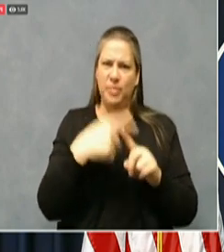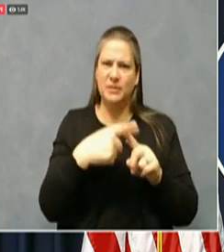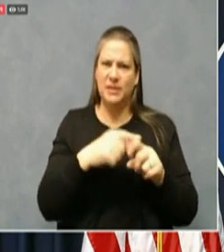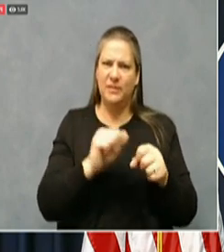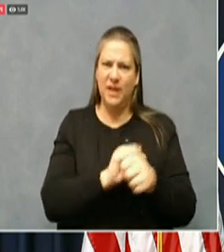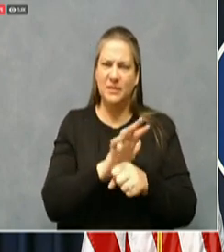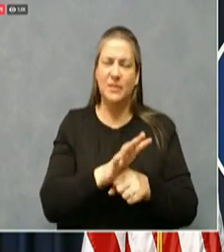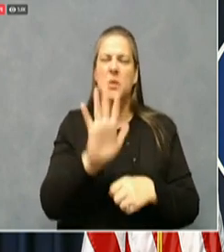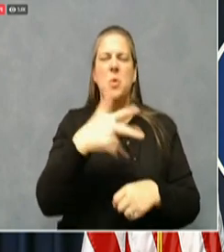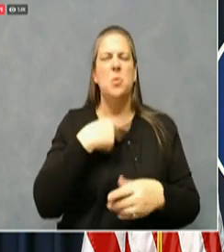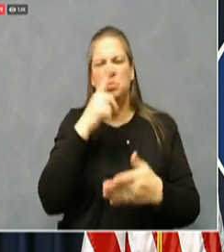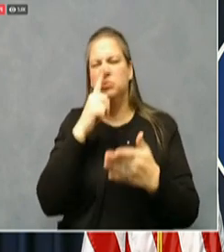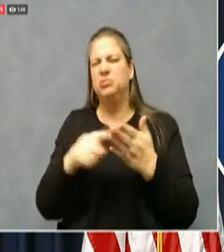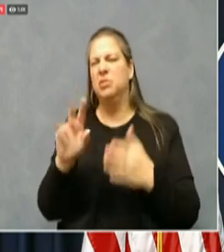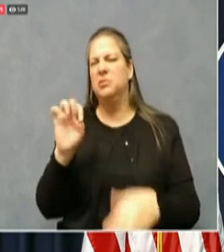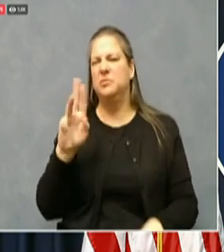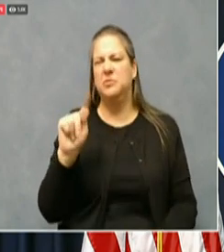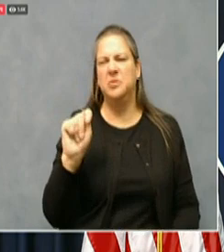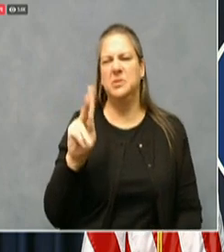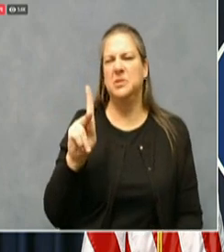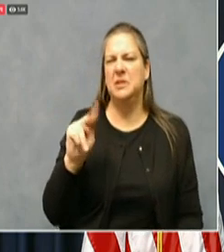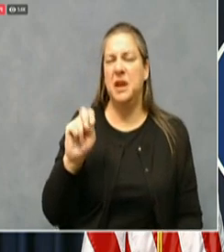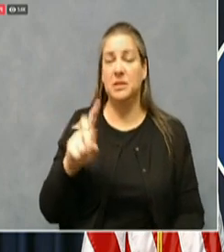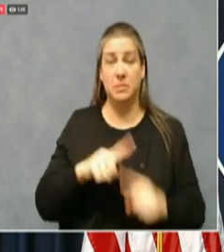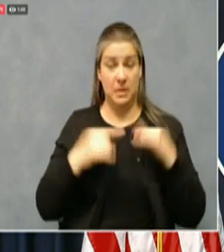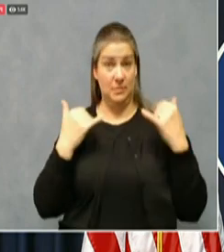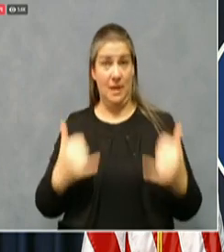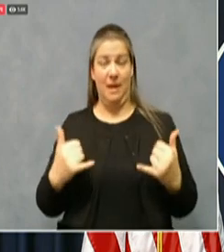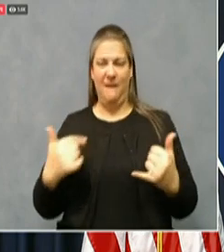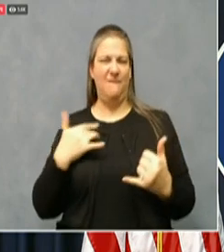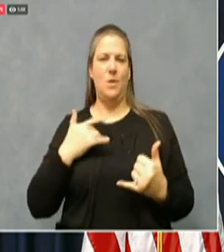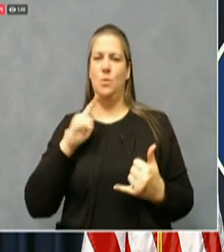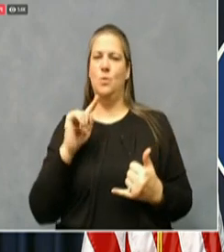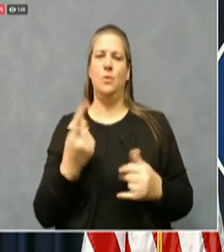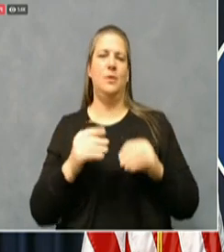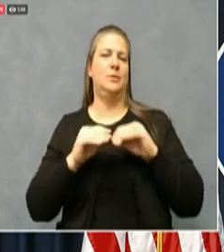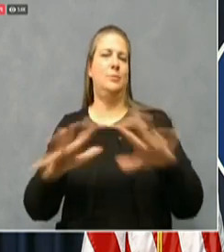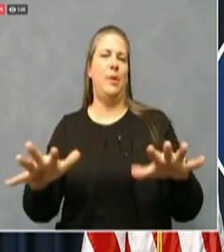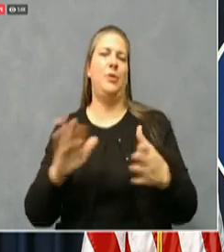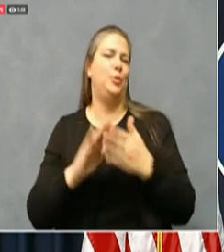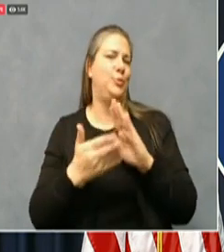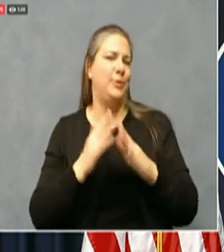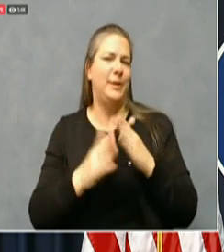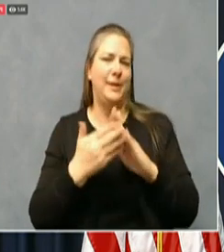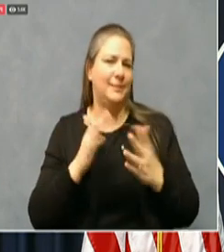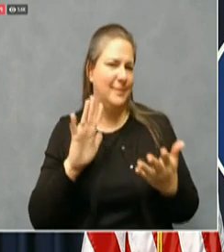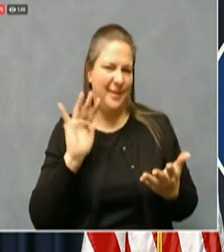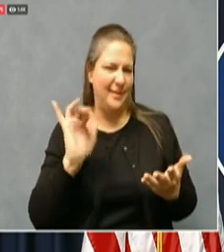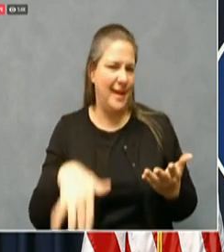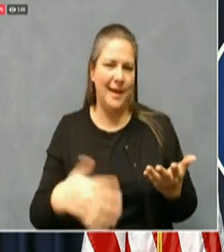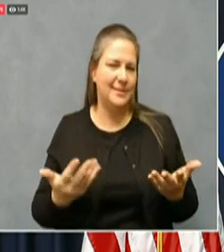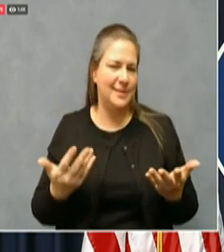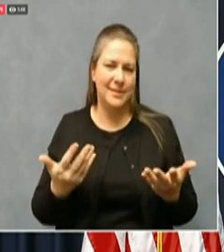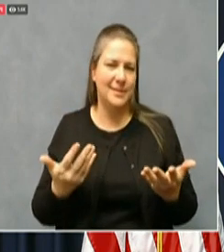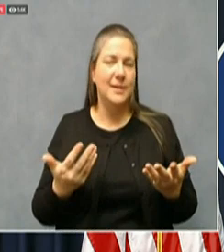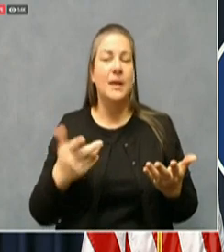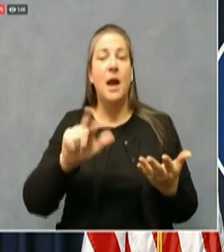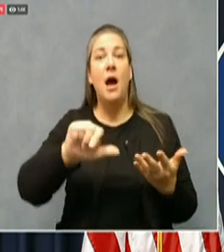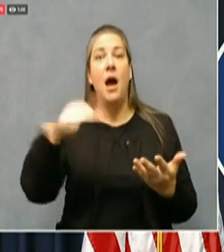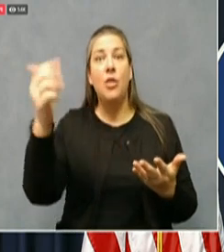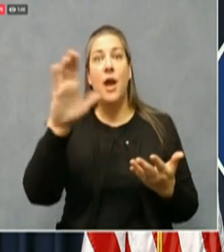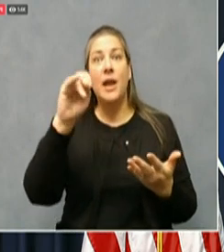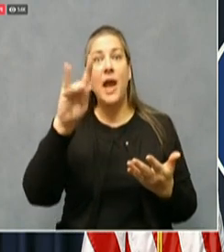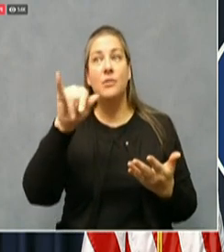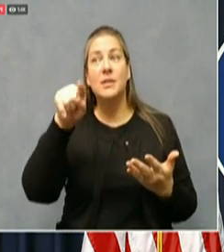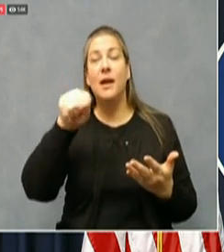piece. But right now we believe that this is just community spread that is that bad even in in some other counties that we mentioned for the